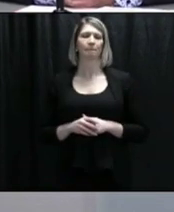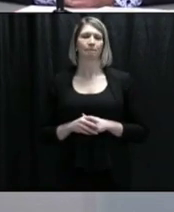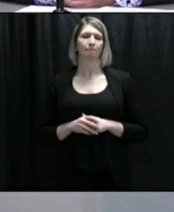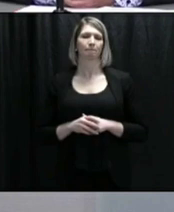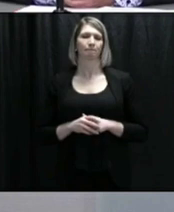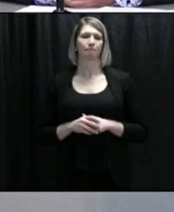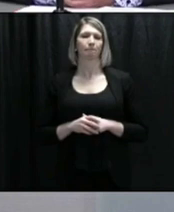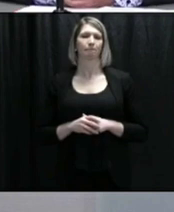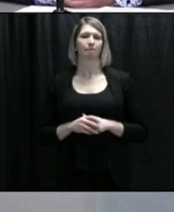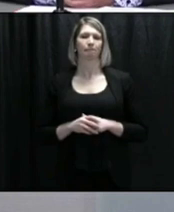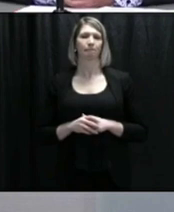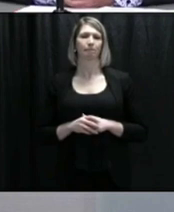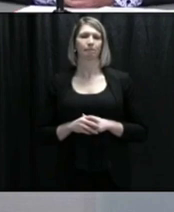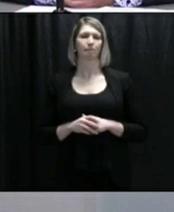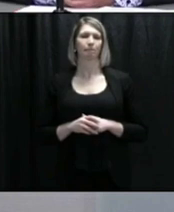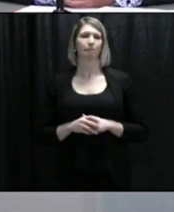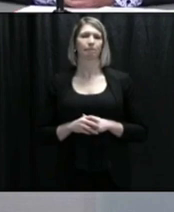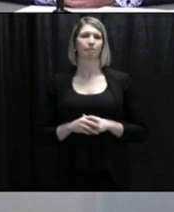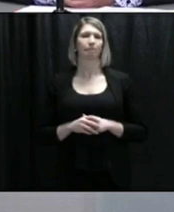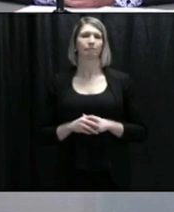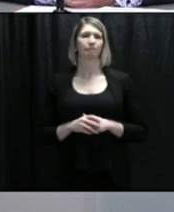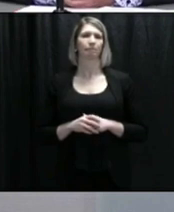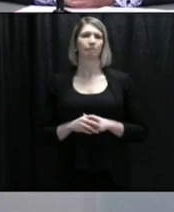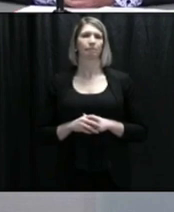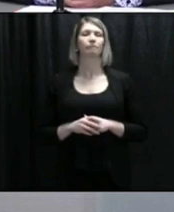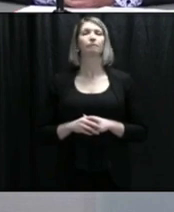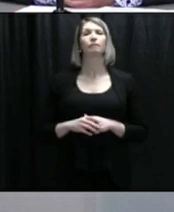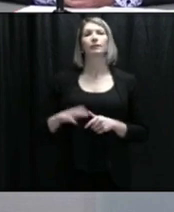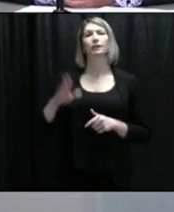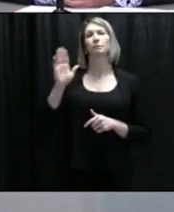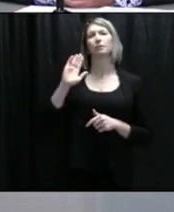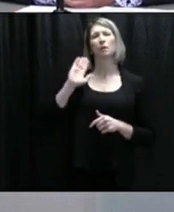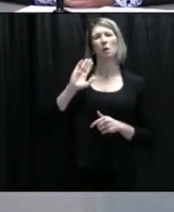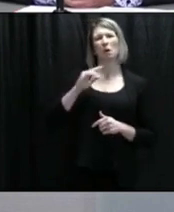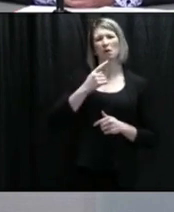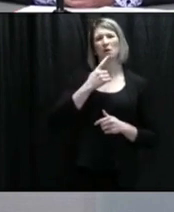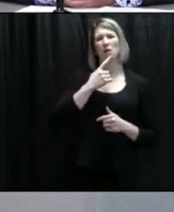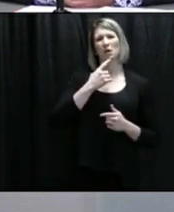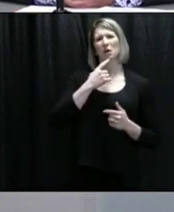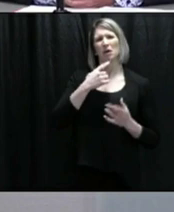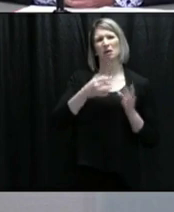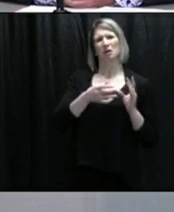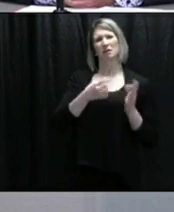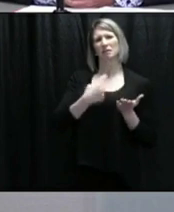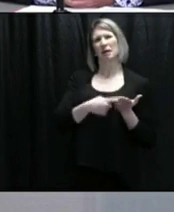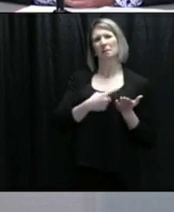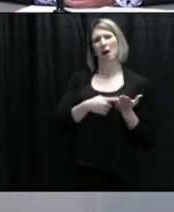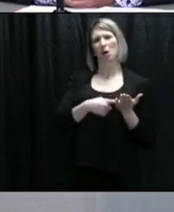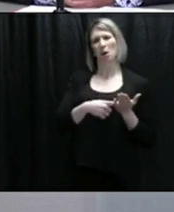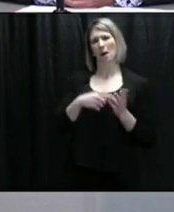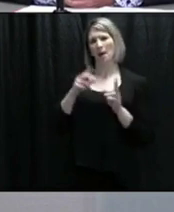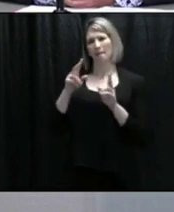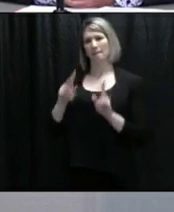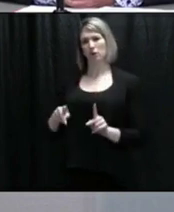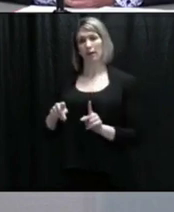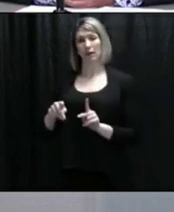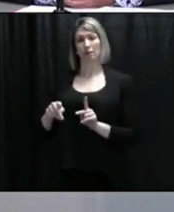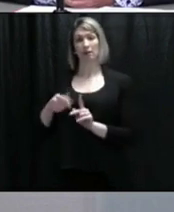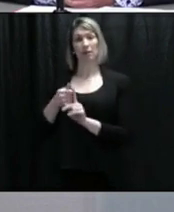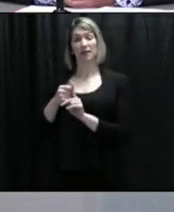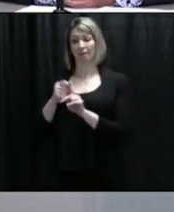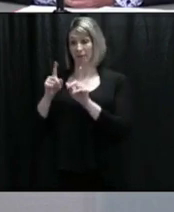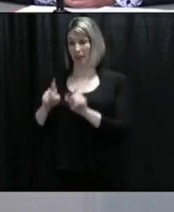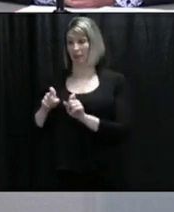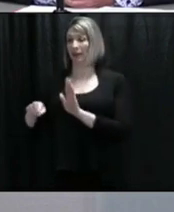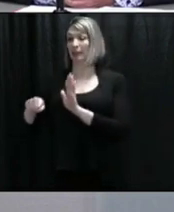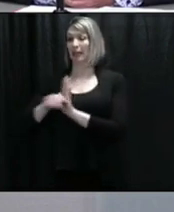This was alluded to earlier, the possibility of someone testing negative and then later on actually testing